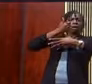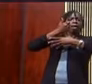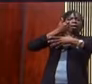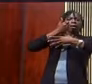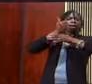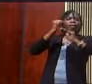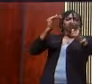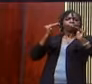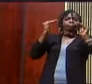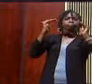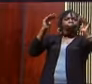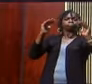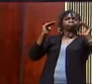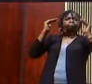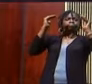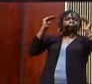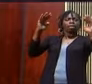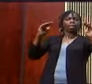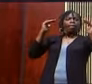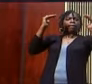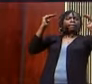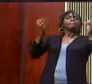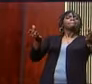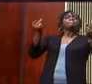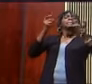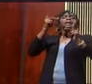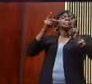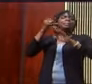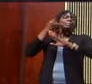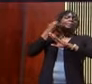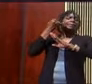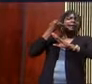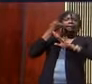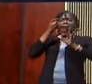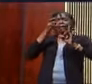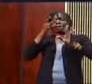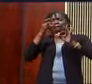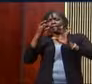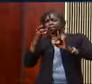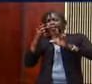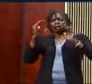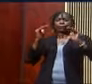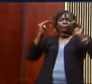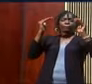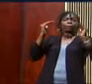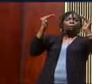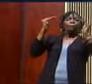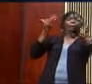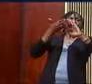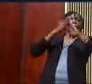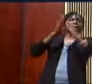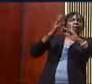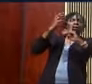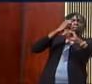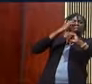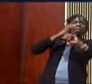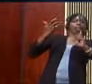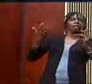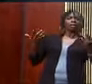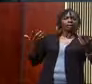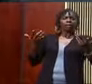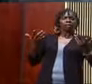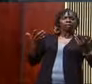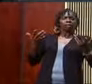or the bigger attack you become. No, I'm going to do it like this. The higher you go up, the bigger a